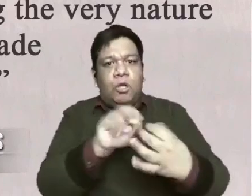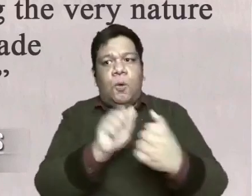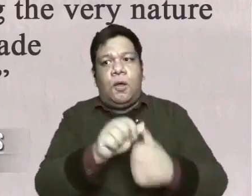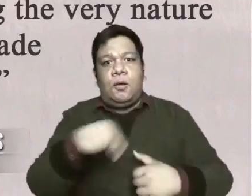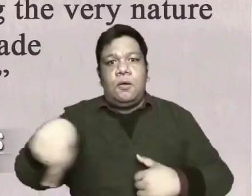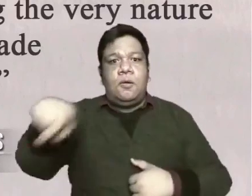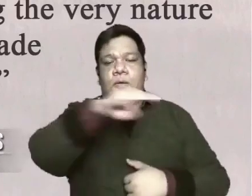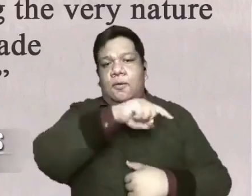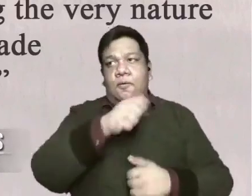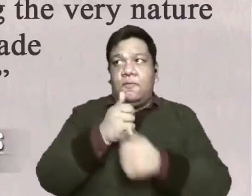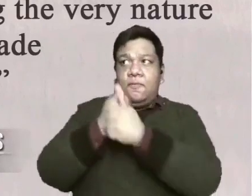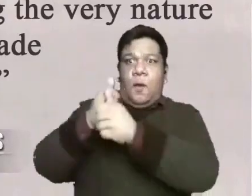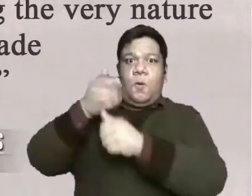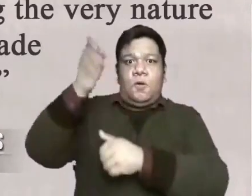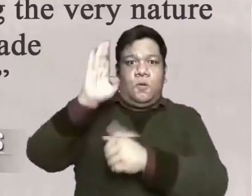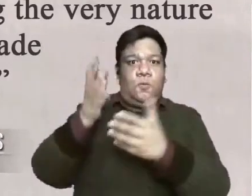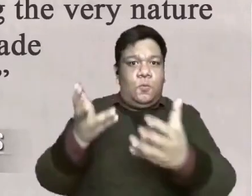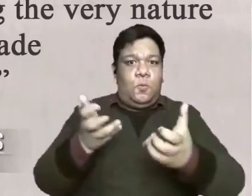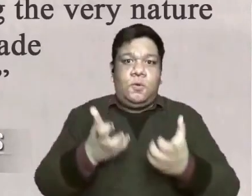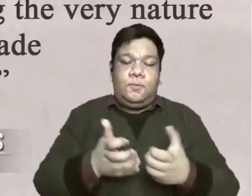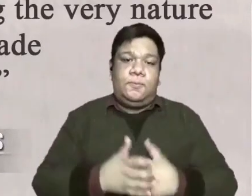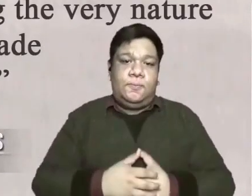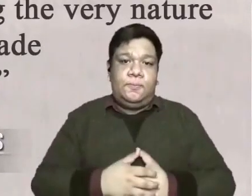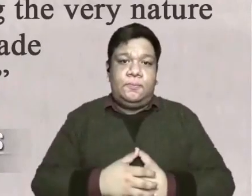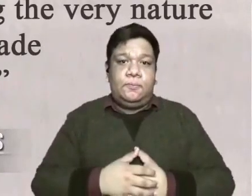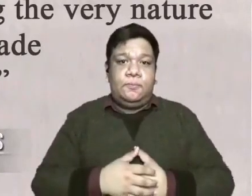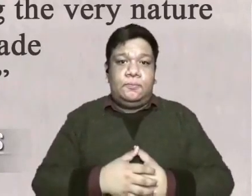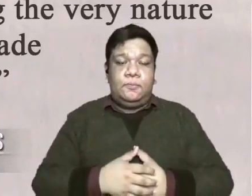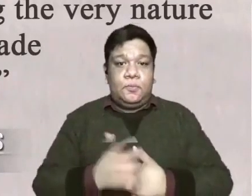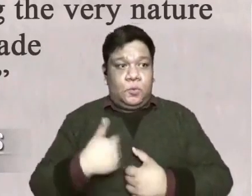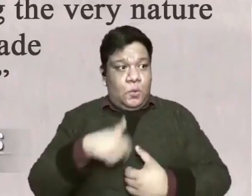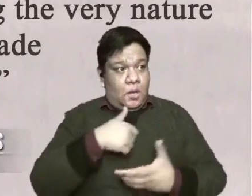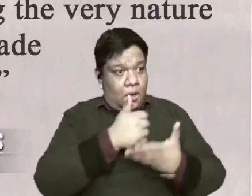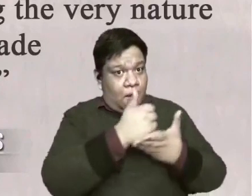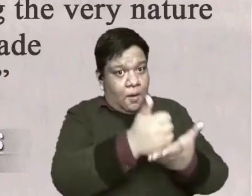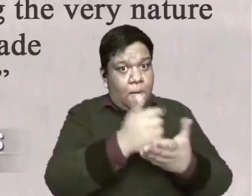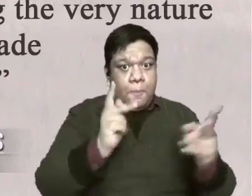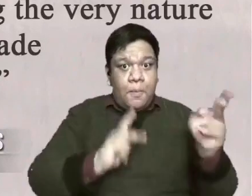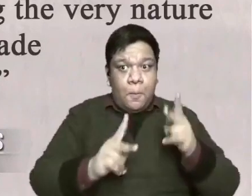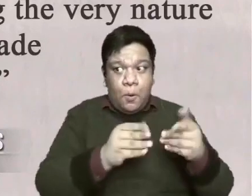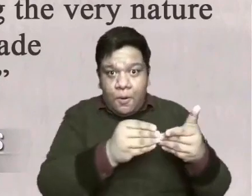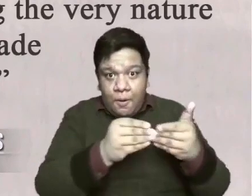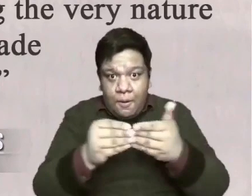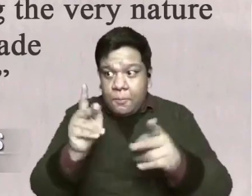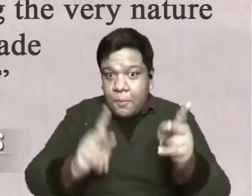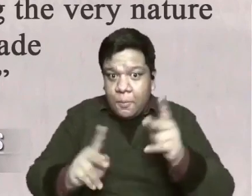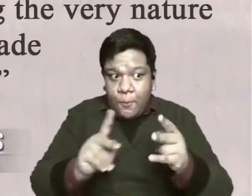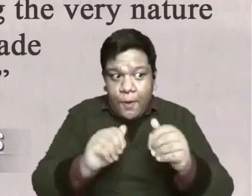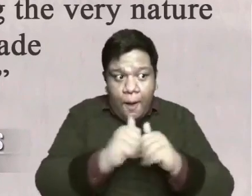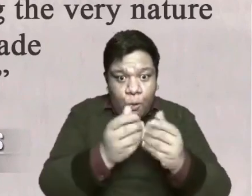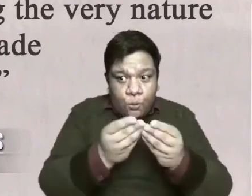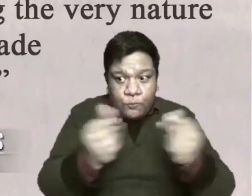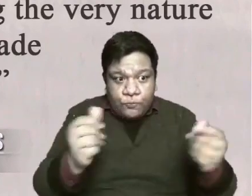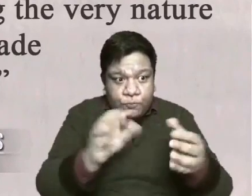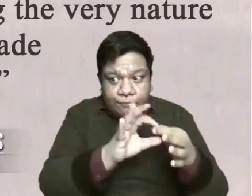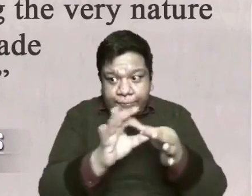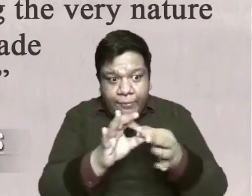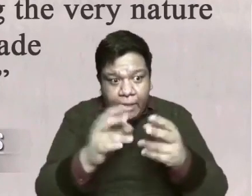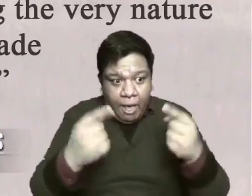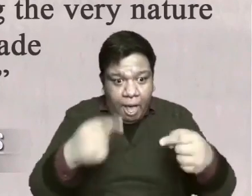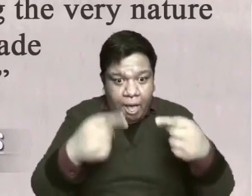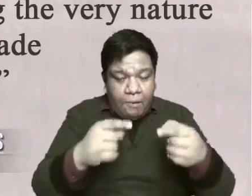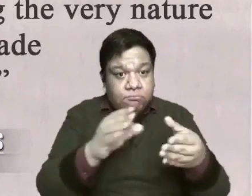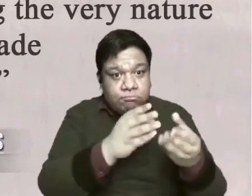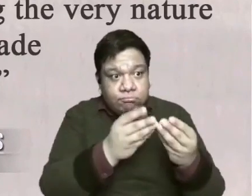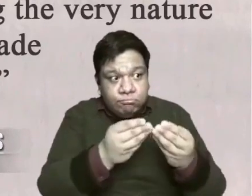with them according to the will of God when we help and guide people resolve their own relational conflicts